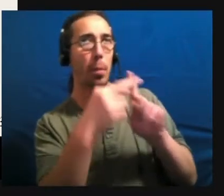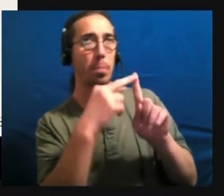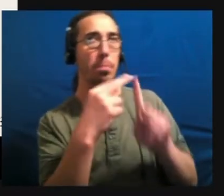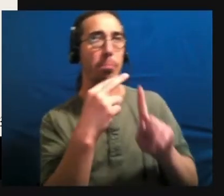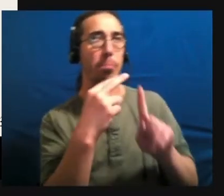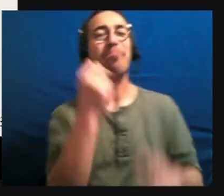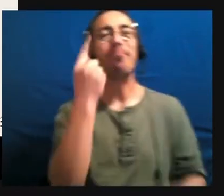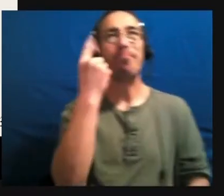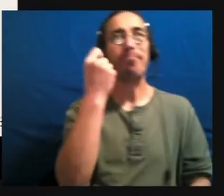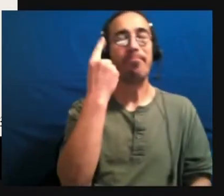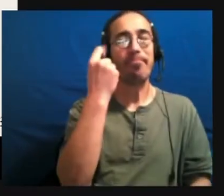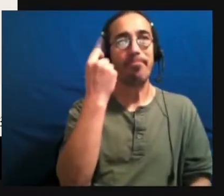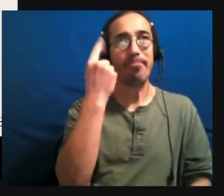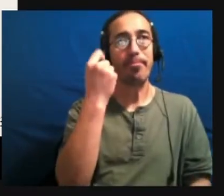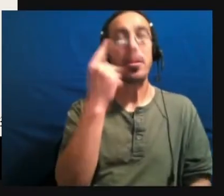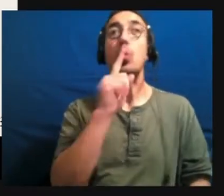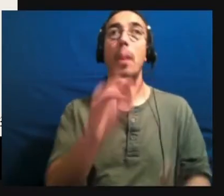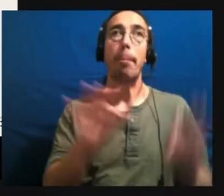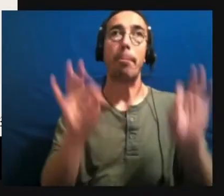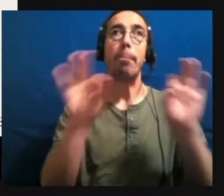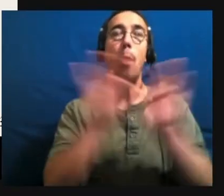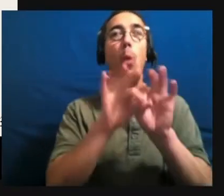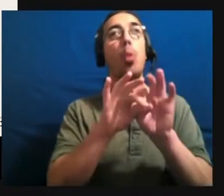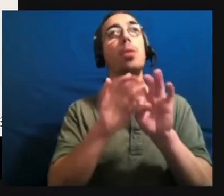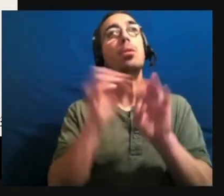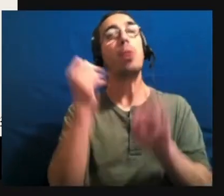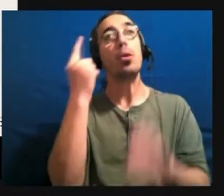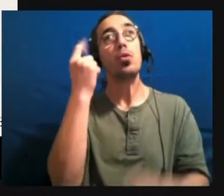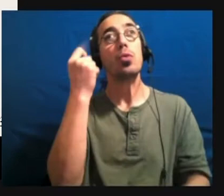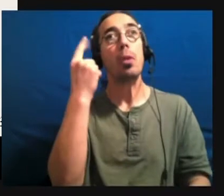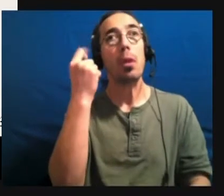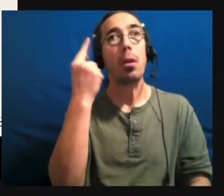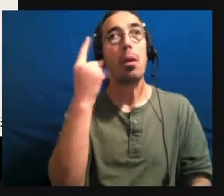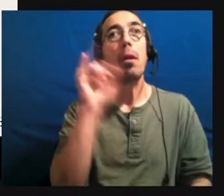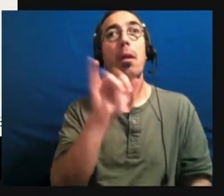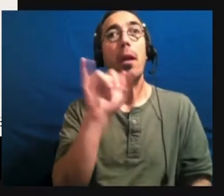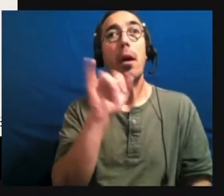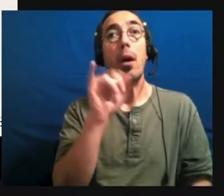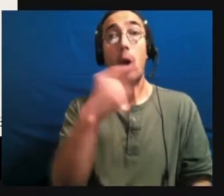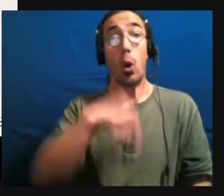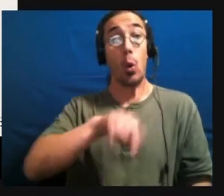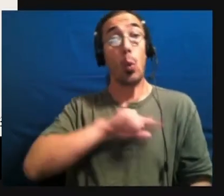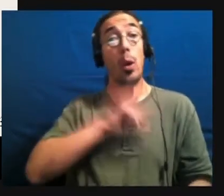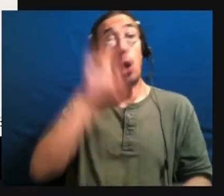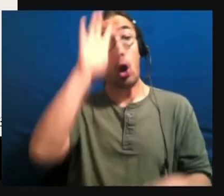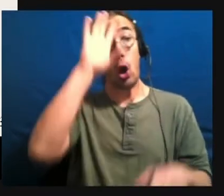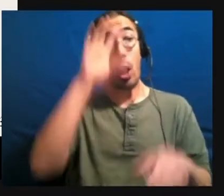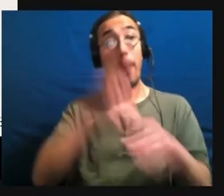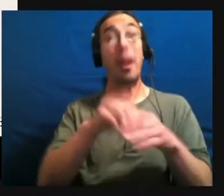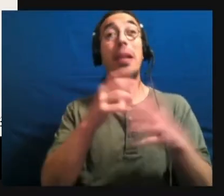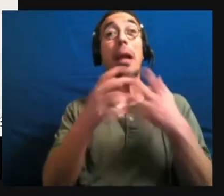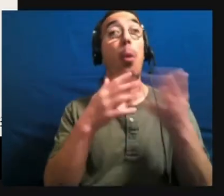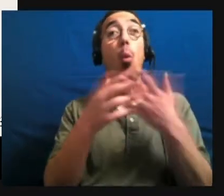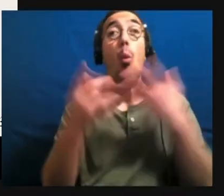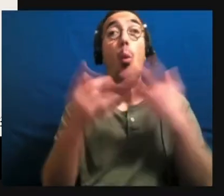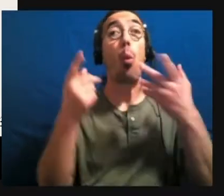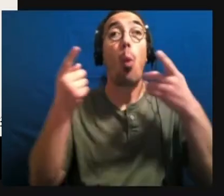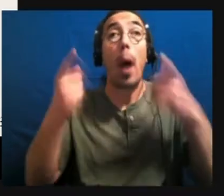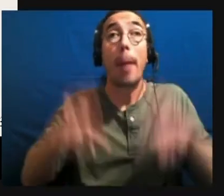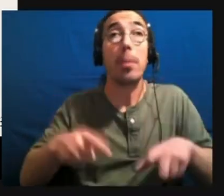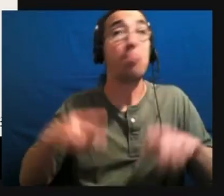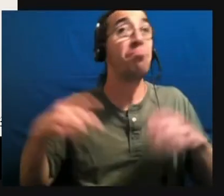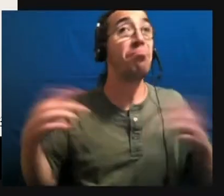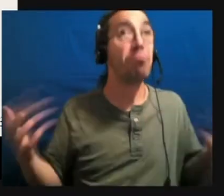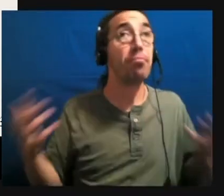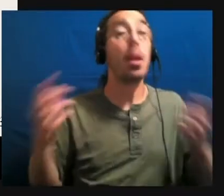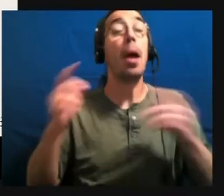really, really important nuance that, that like we're autistic regardless, but